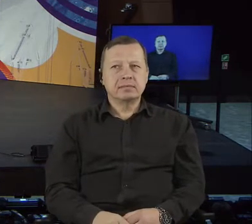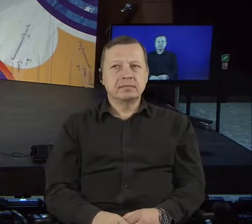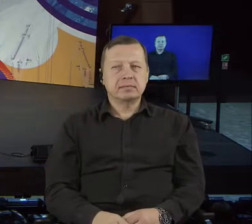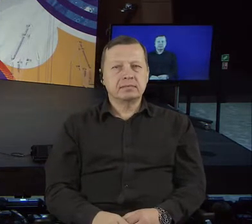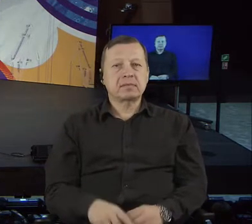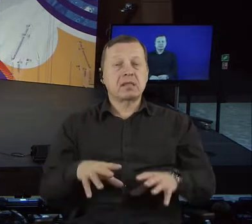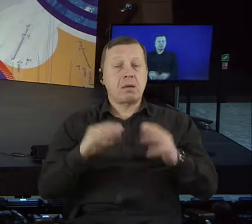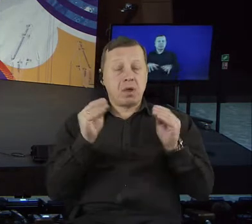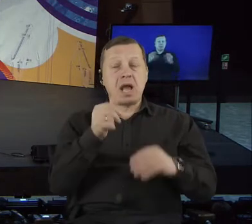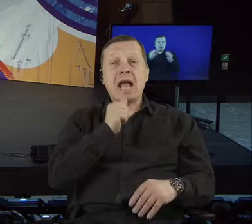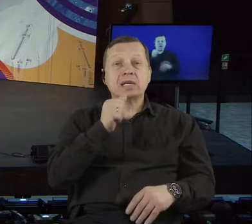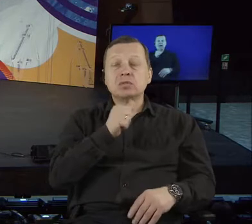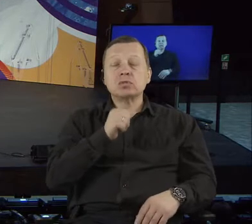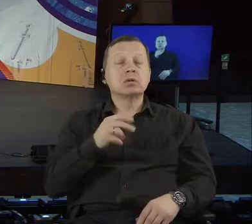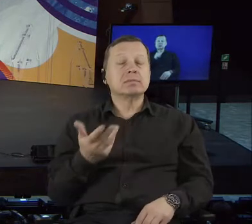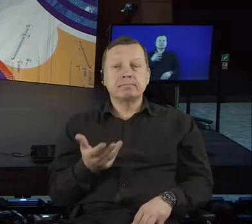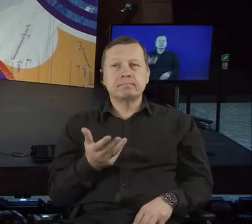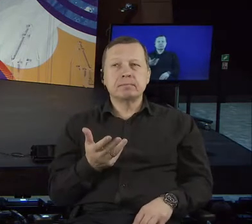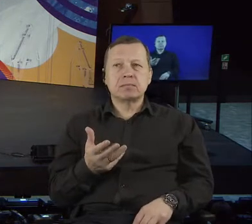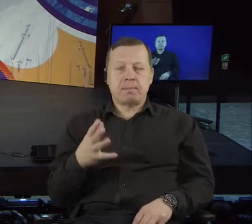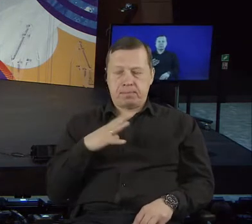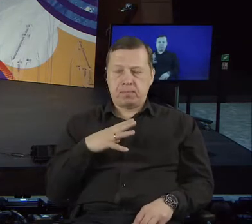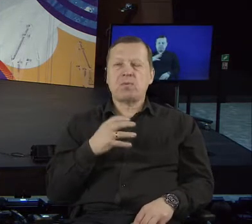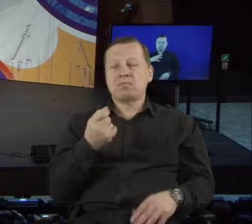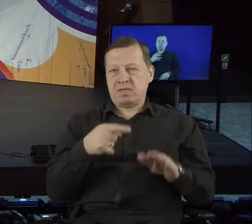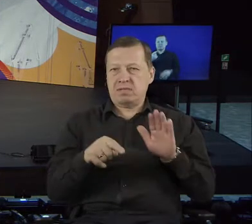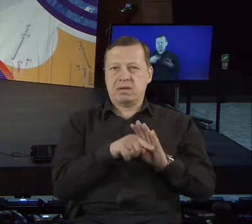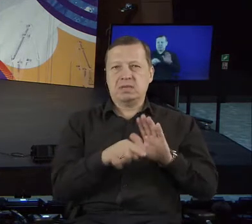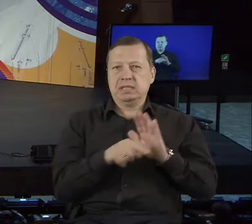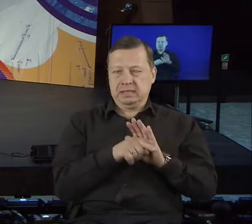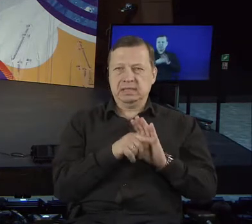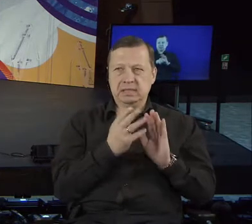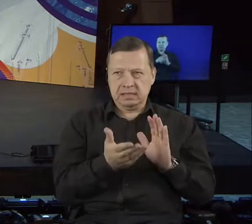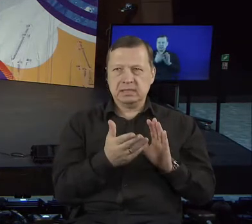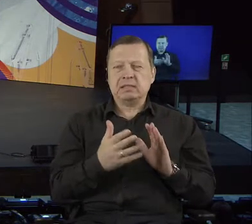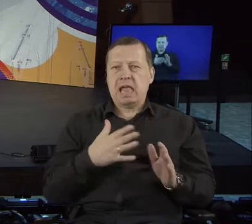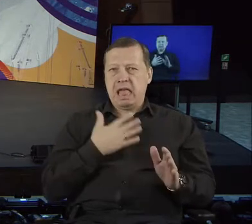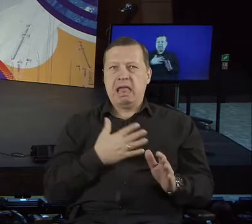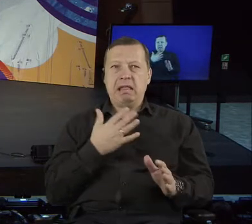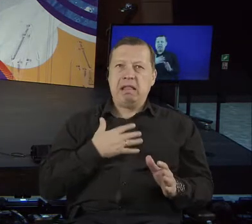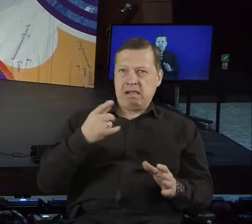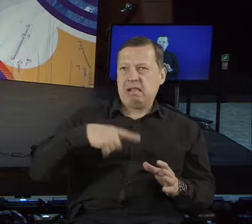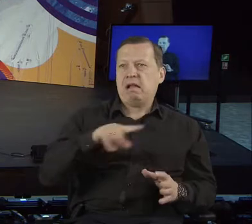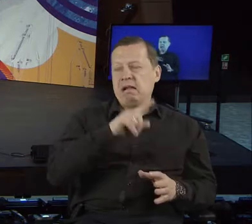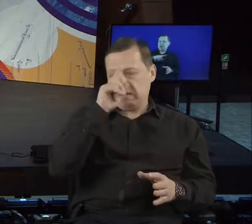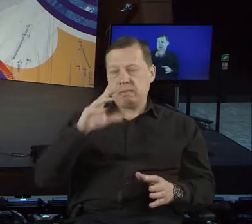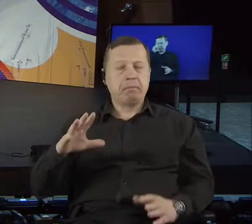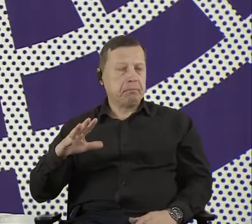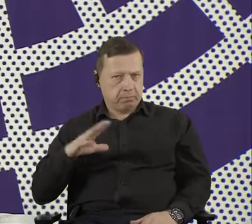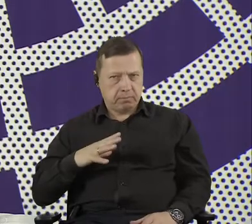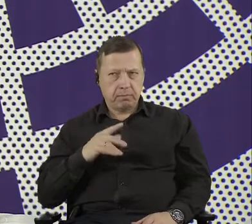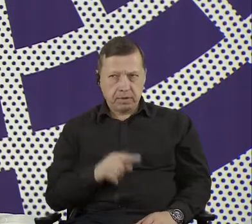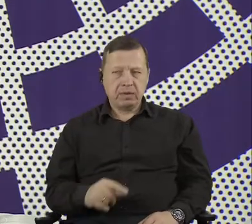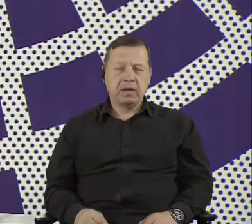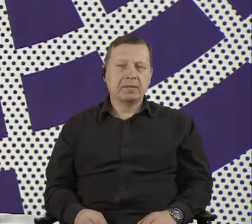trends is still we have this notion that or understanding that new